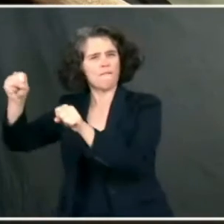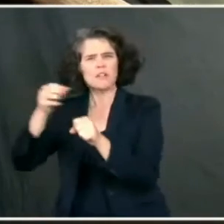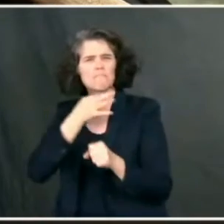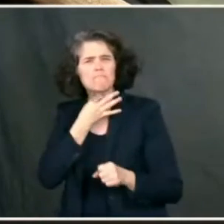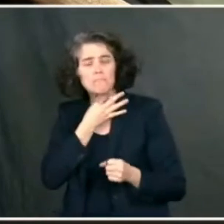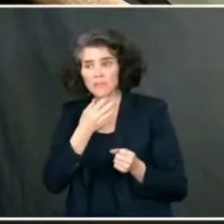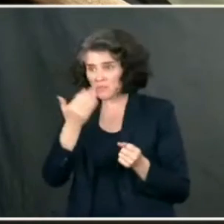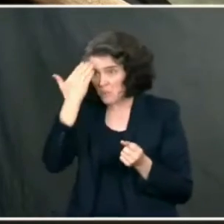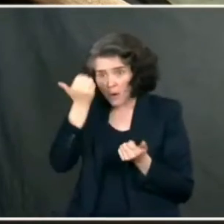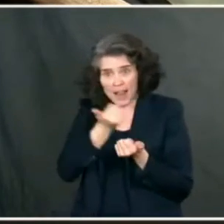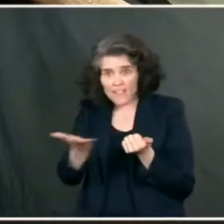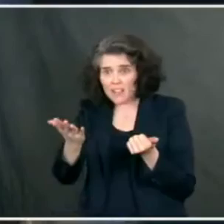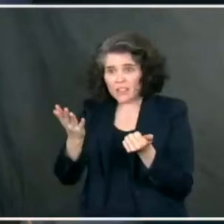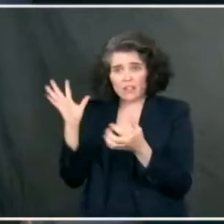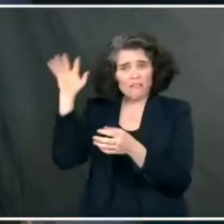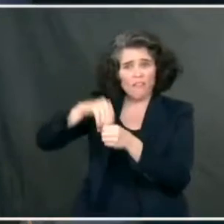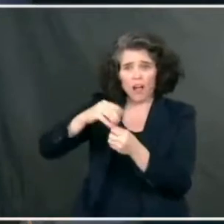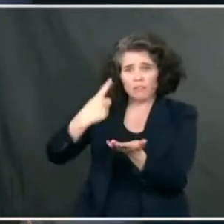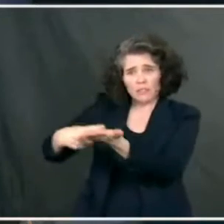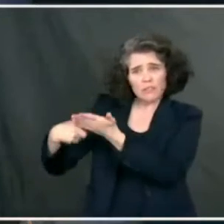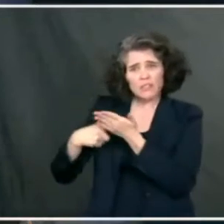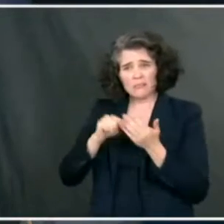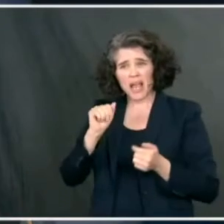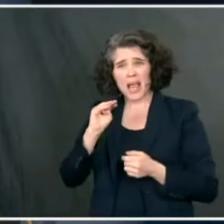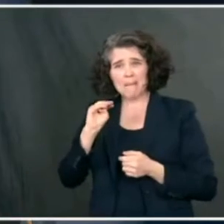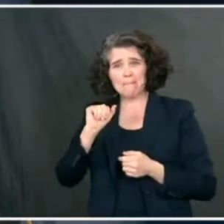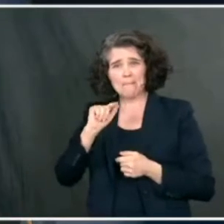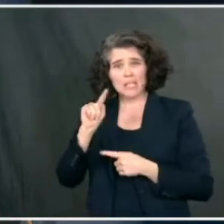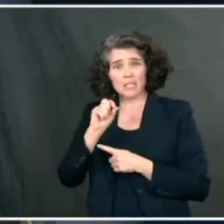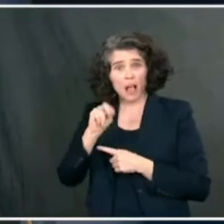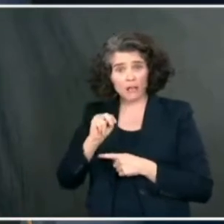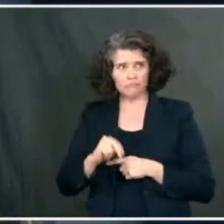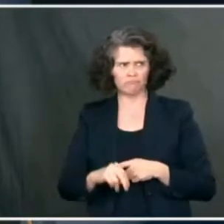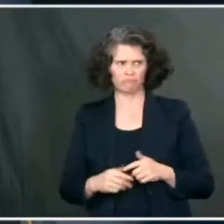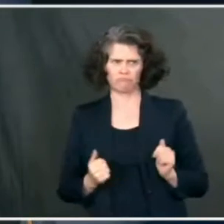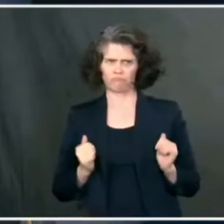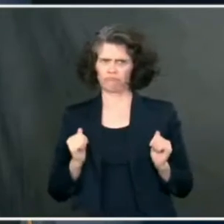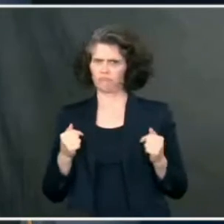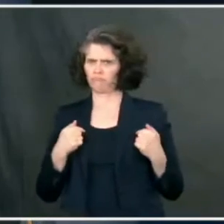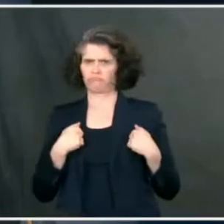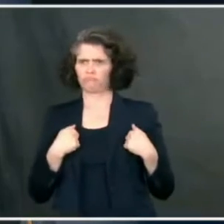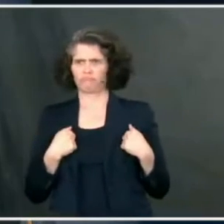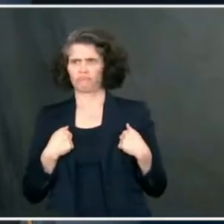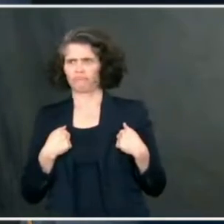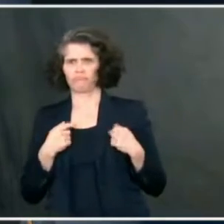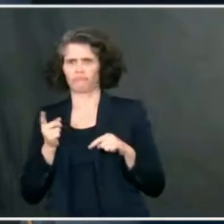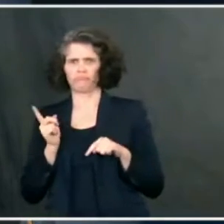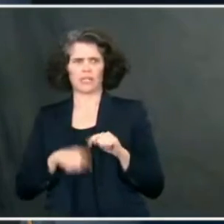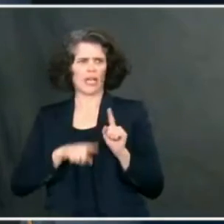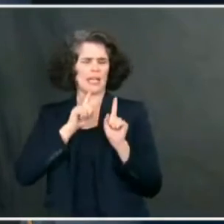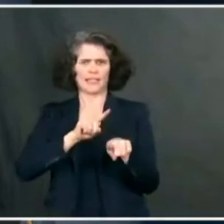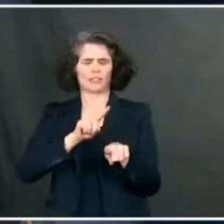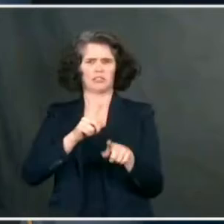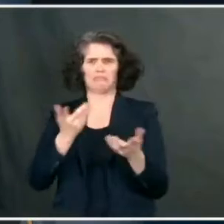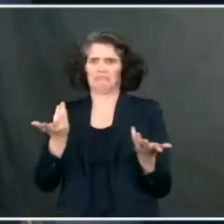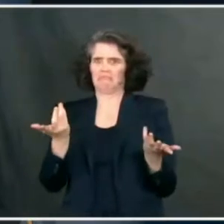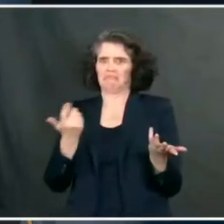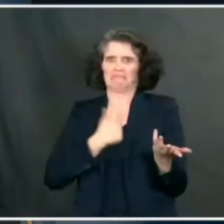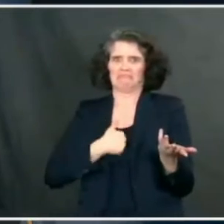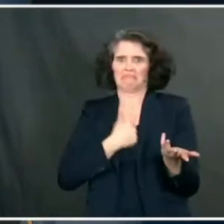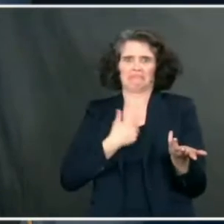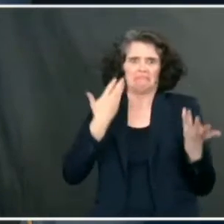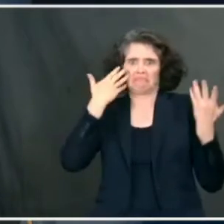discussions ahead of yesterday? No, I don't think I could answer that question. I'd be waving my hands about that. Sorry.